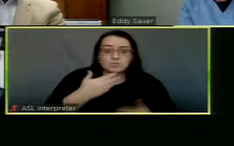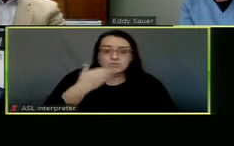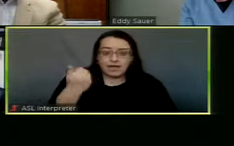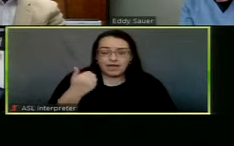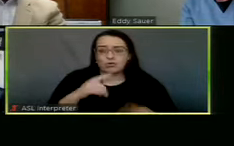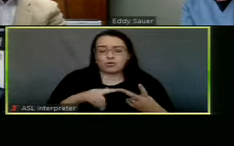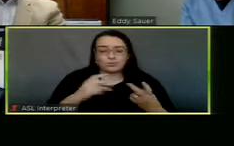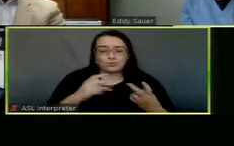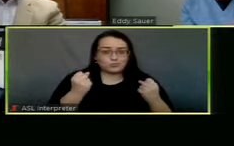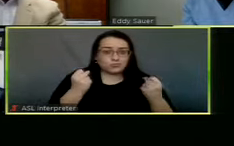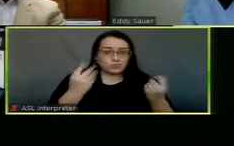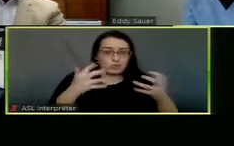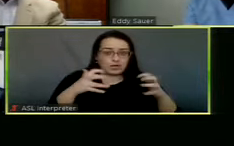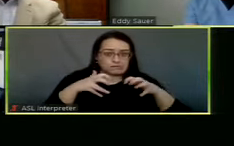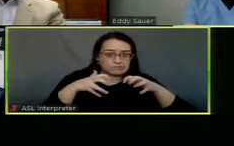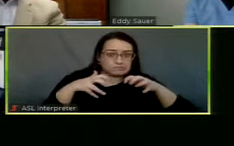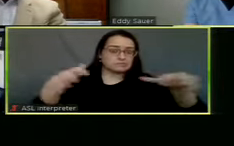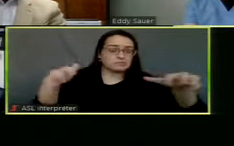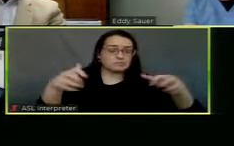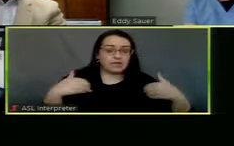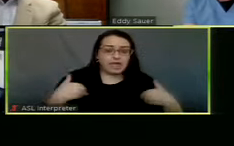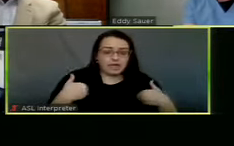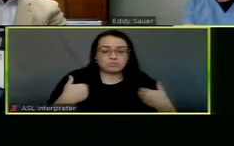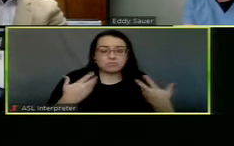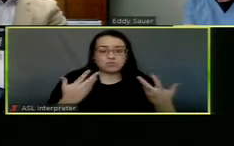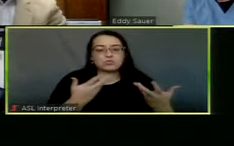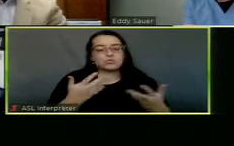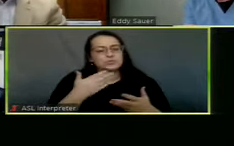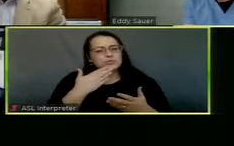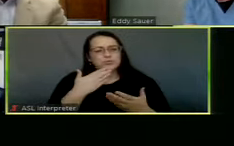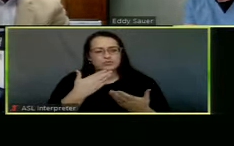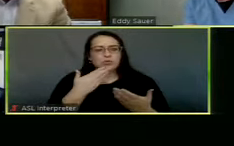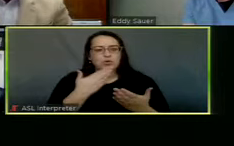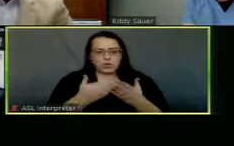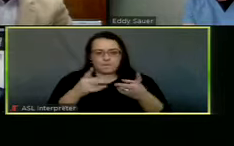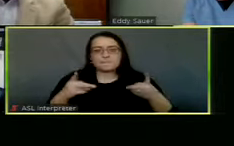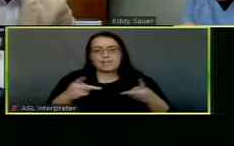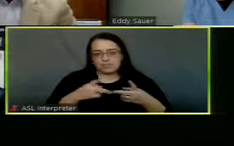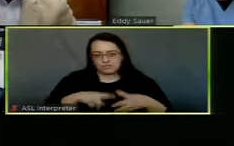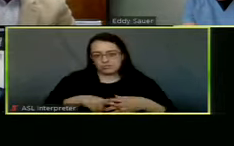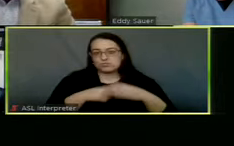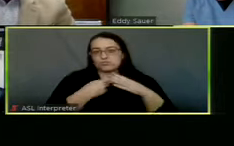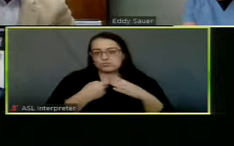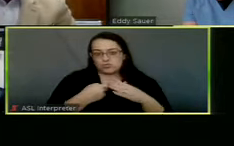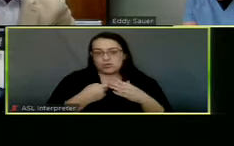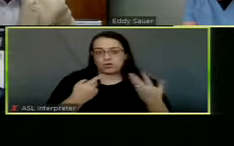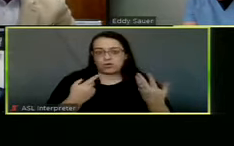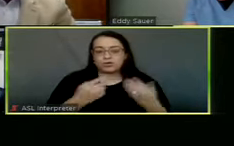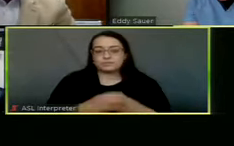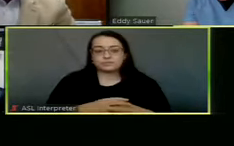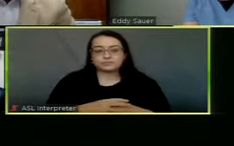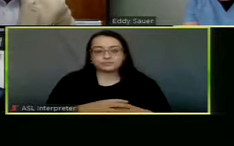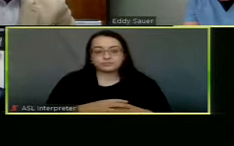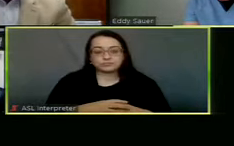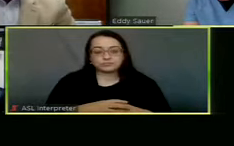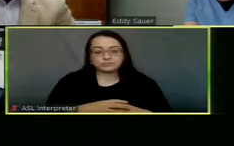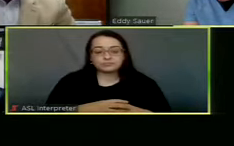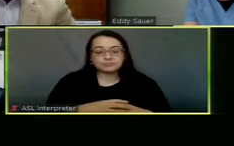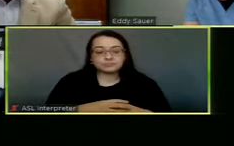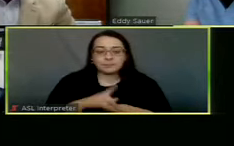overpopulation. And this is a great point with which to start. Um, and that I was just